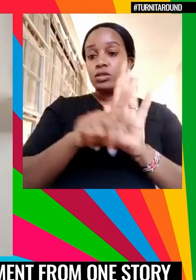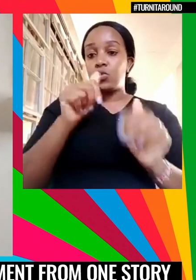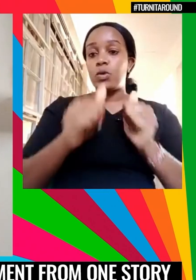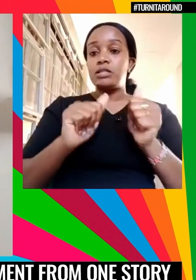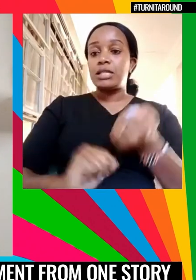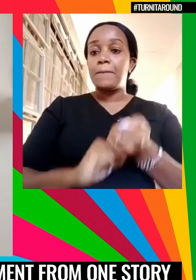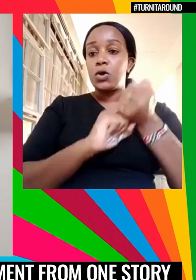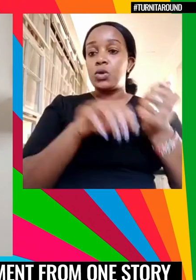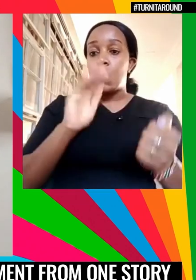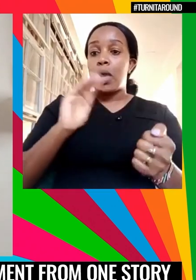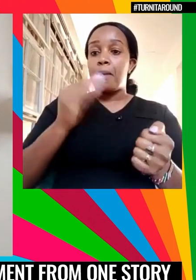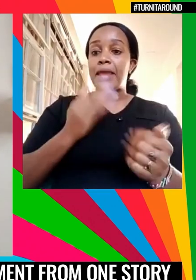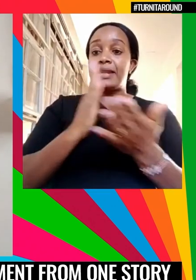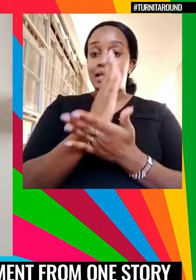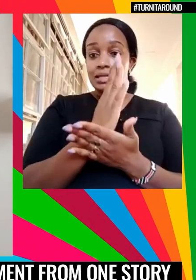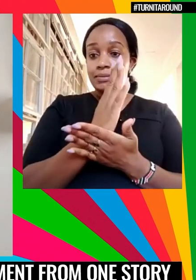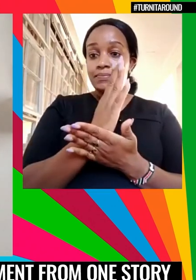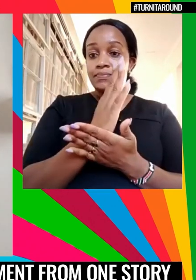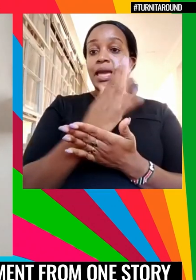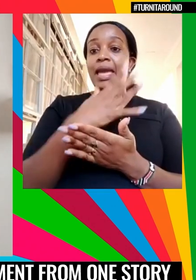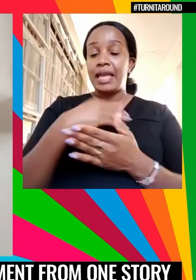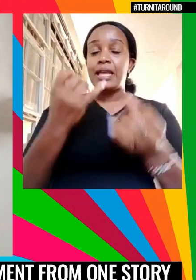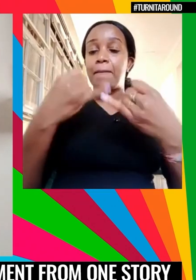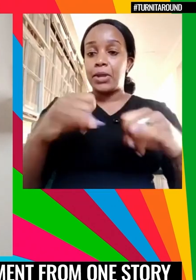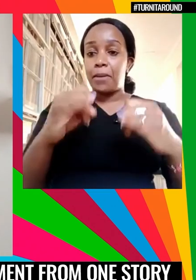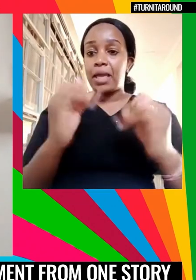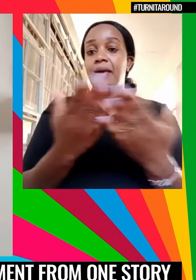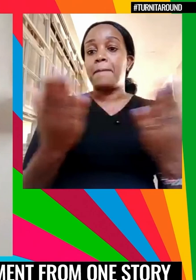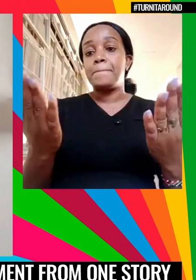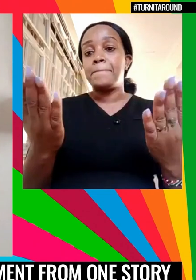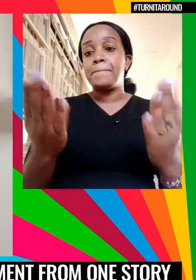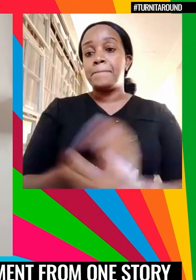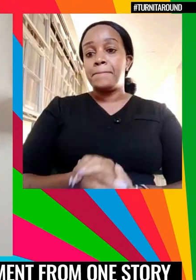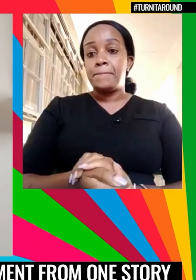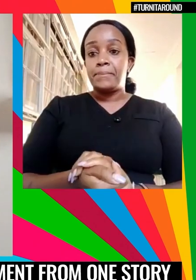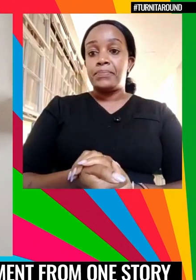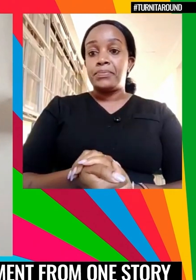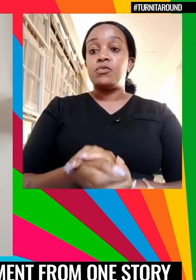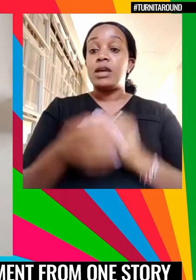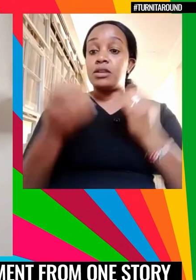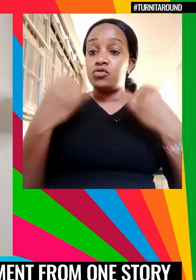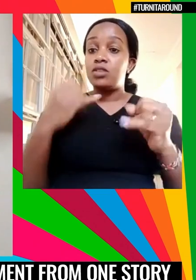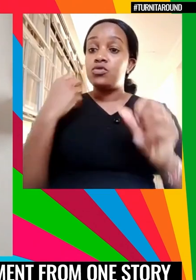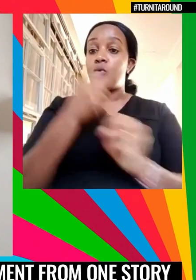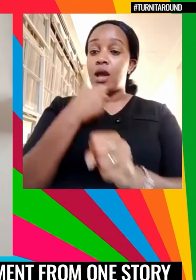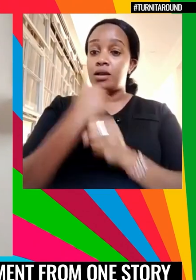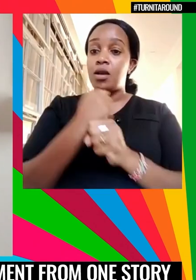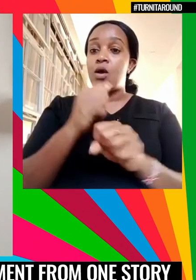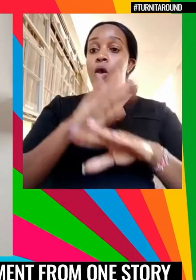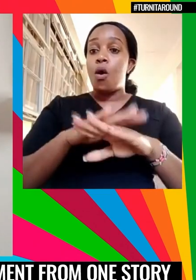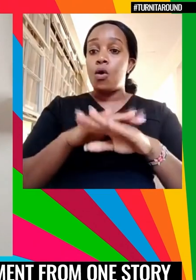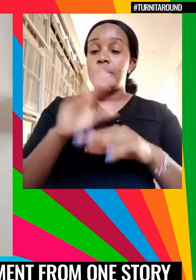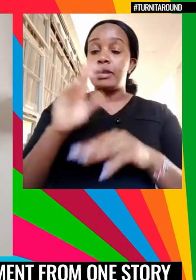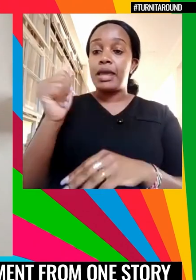safety and implement them. At Stair, we're constantly working towards a day that violence will be a part of our history